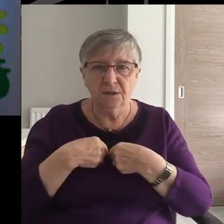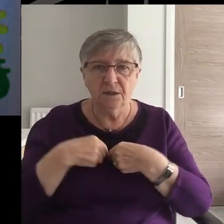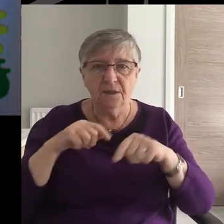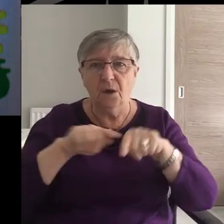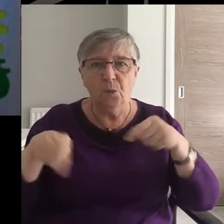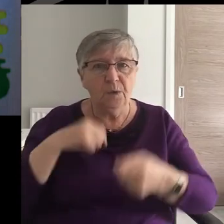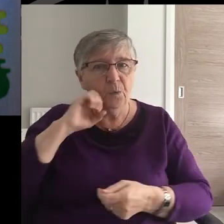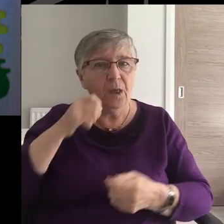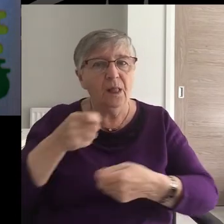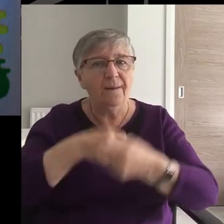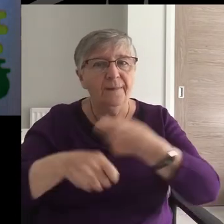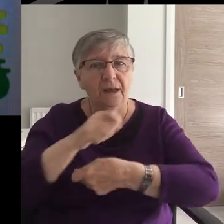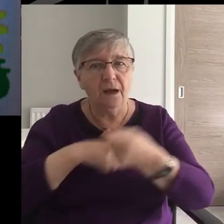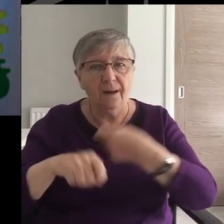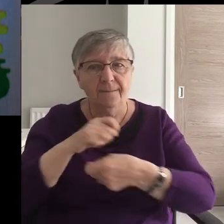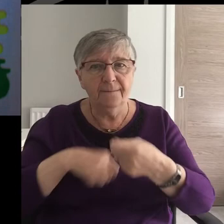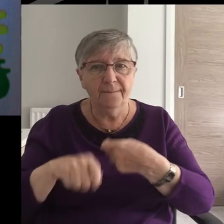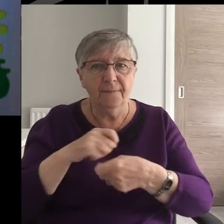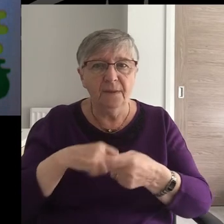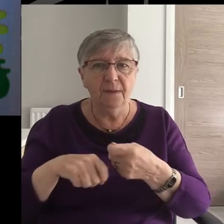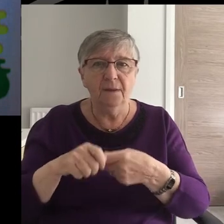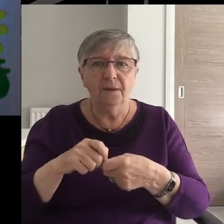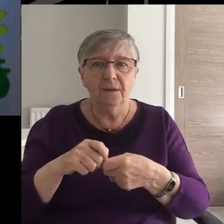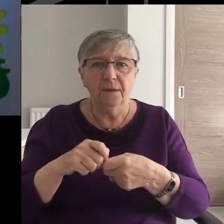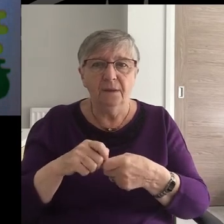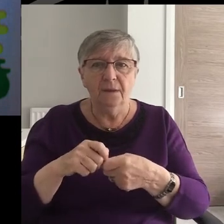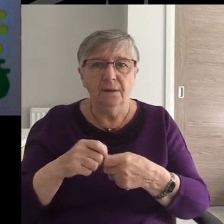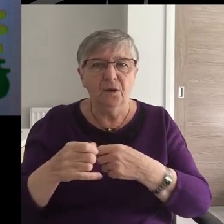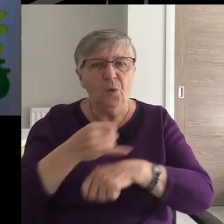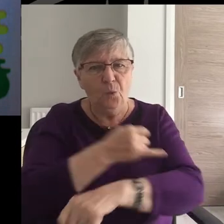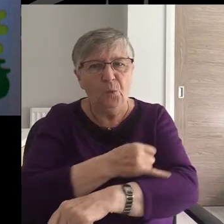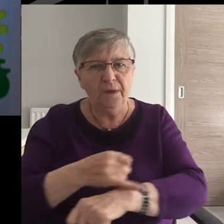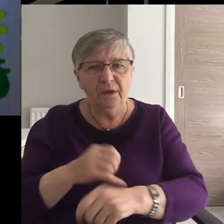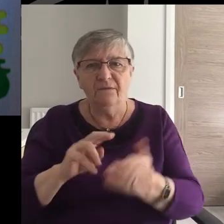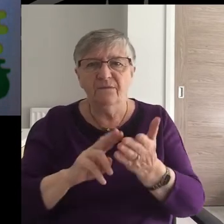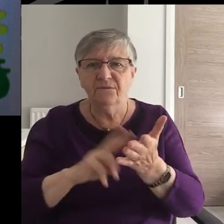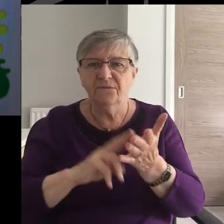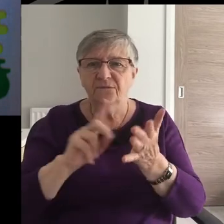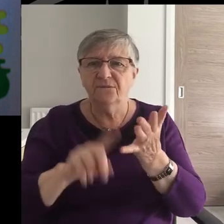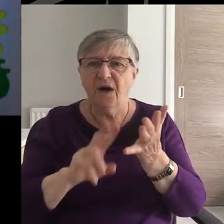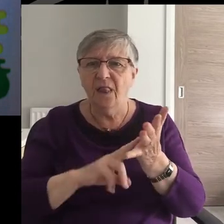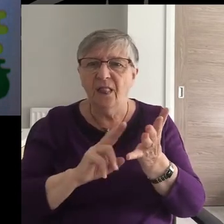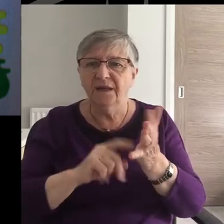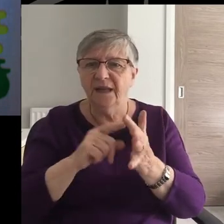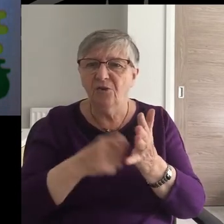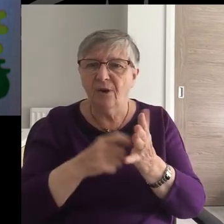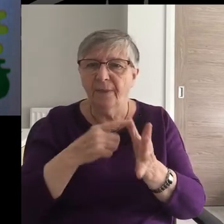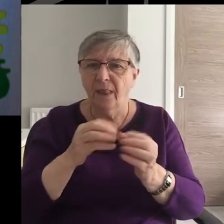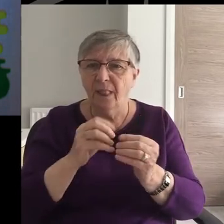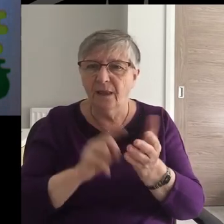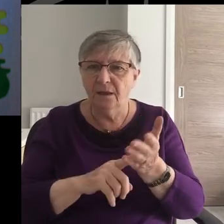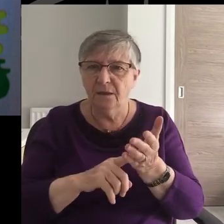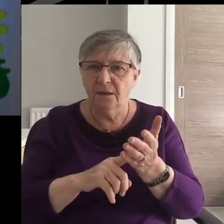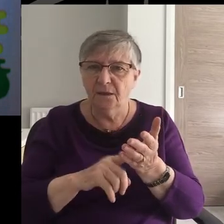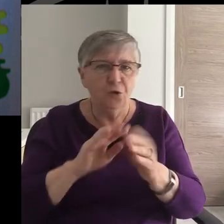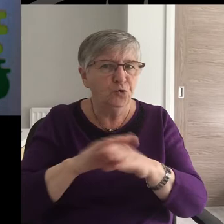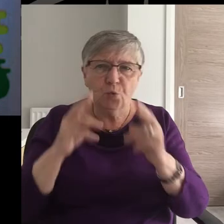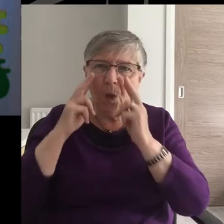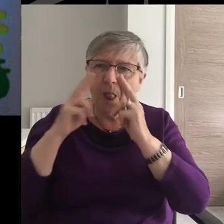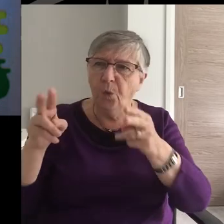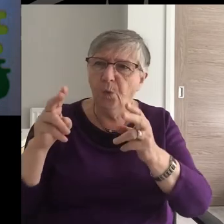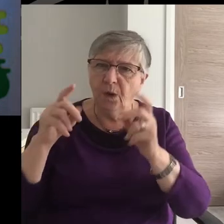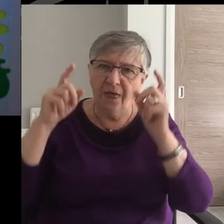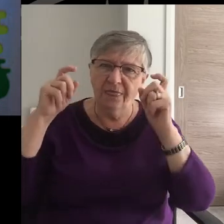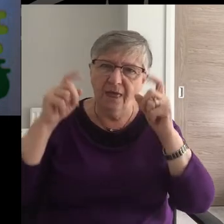that we will become intentionally vulnerable. To look beyond the labels